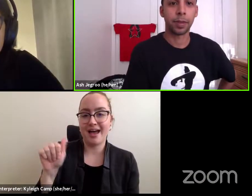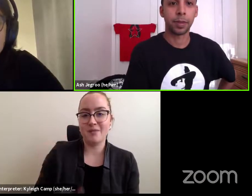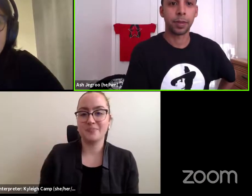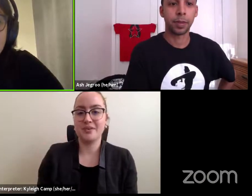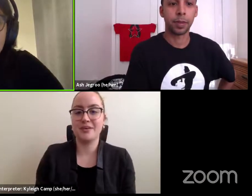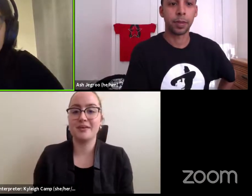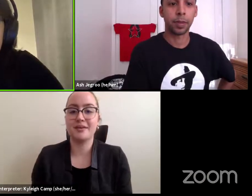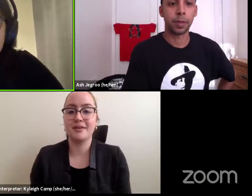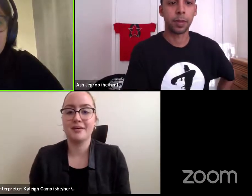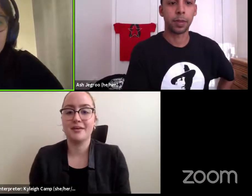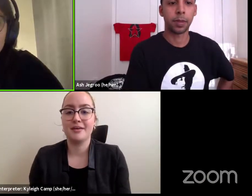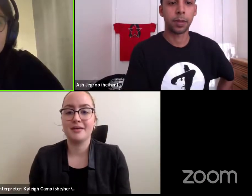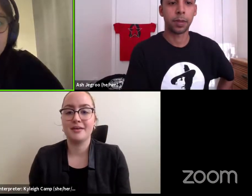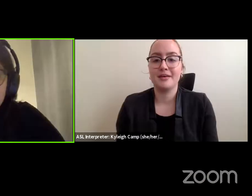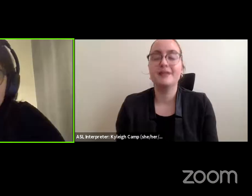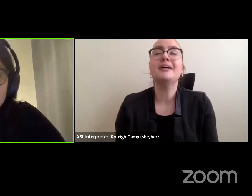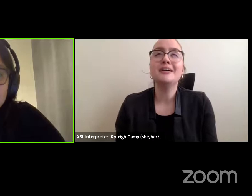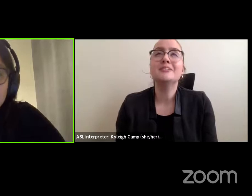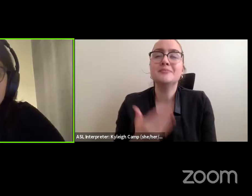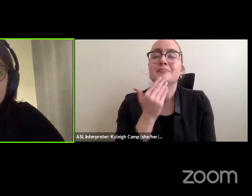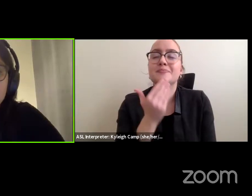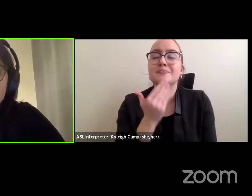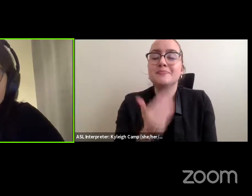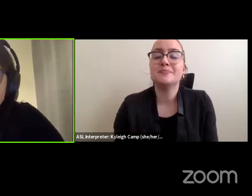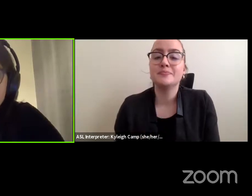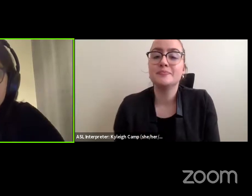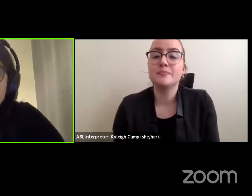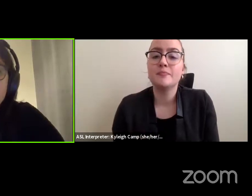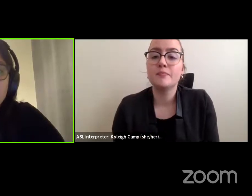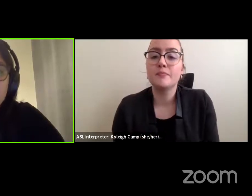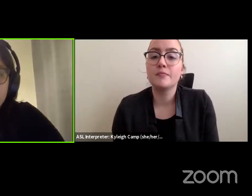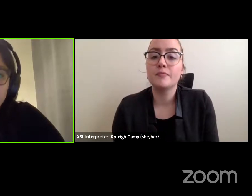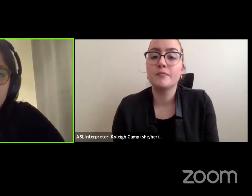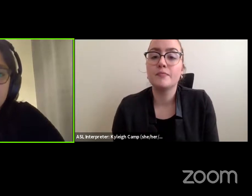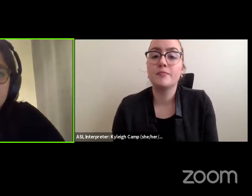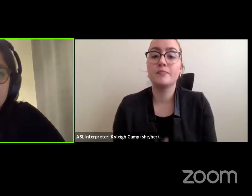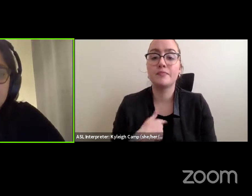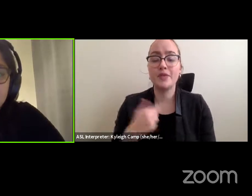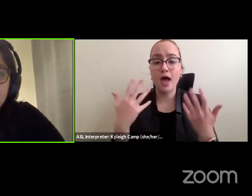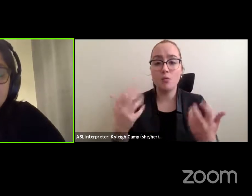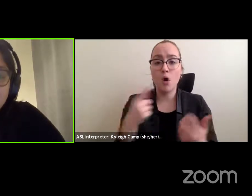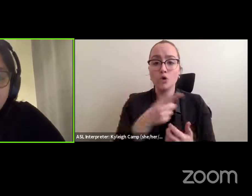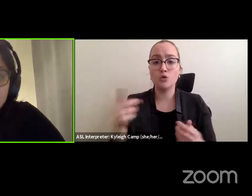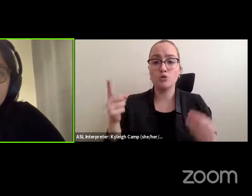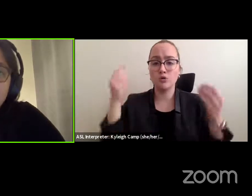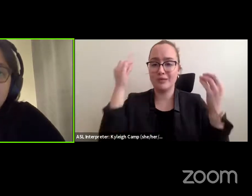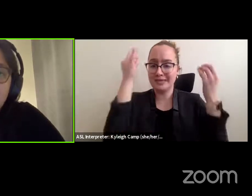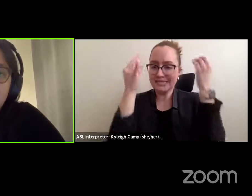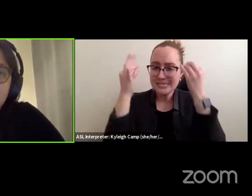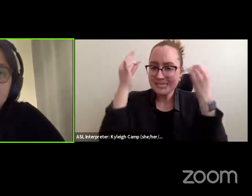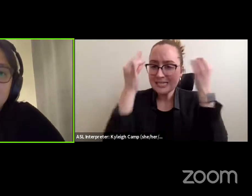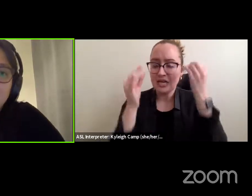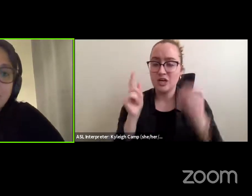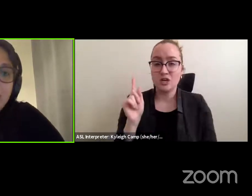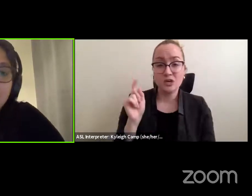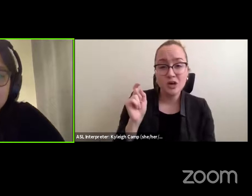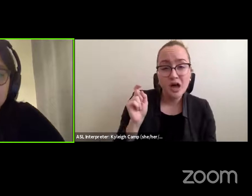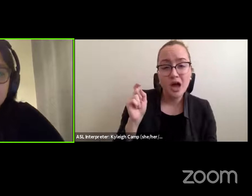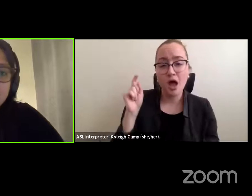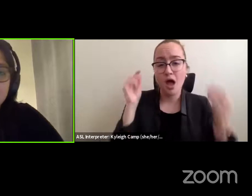Thanks. I want people to critically question and think and